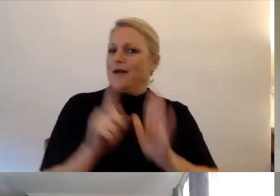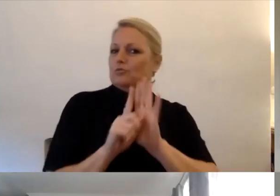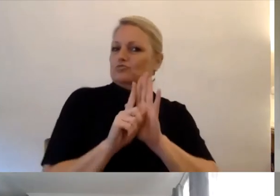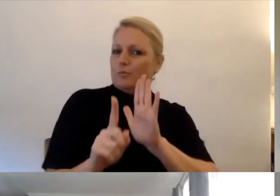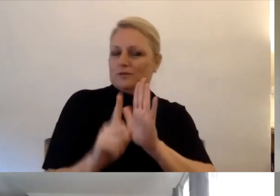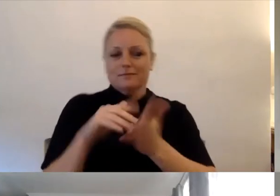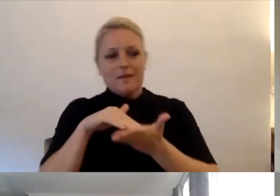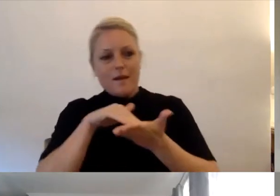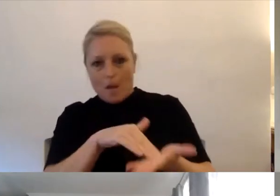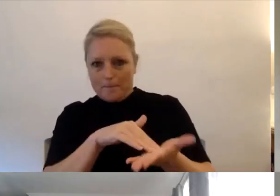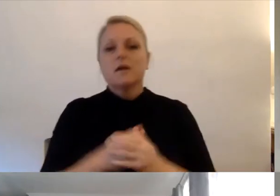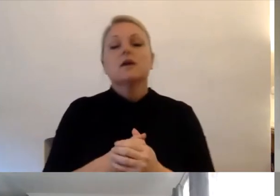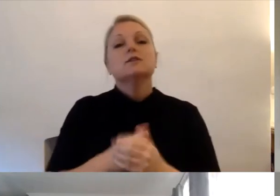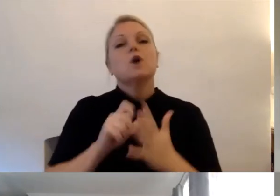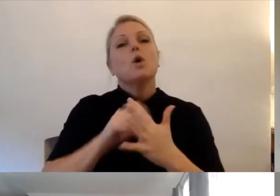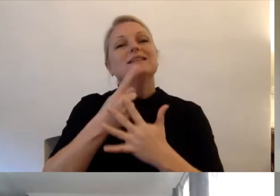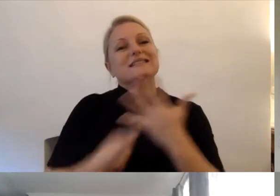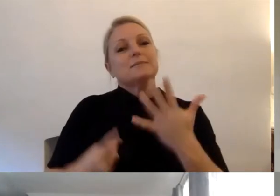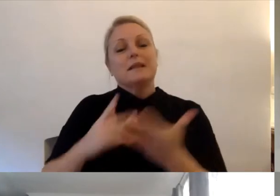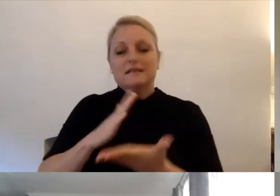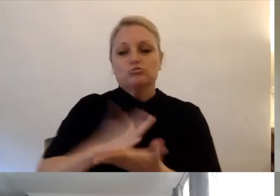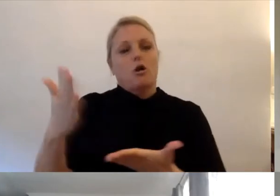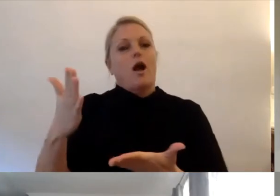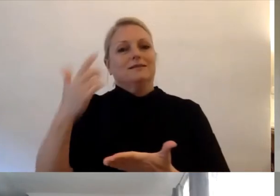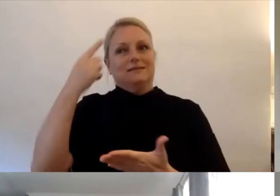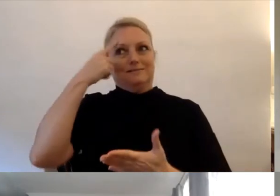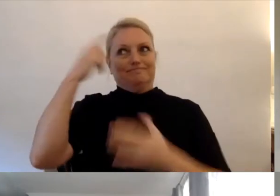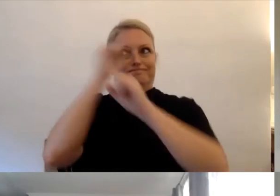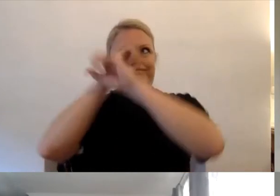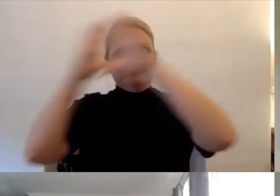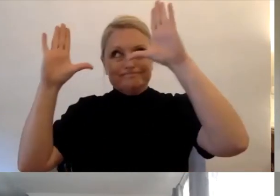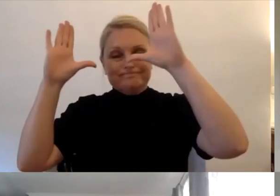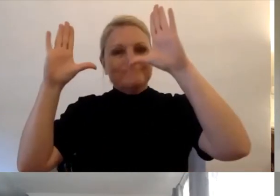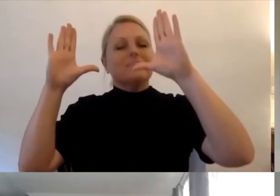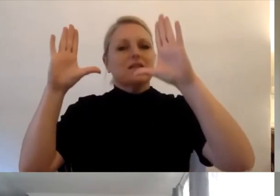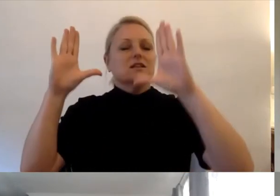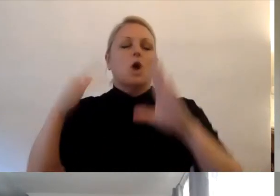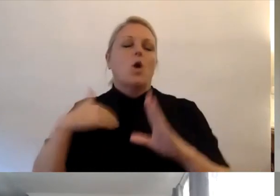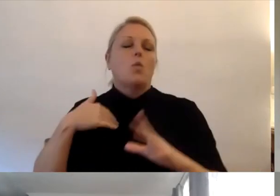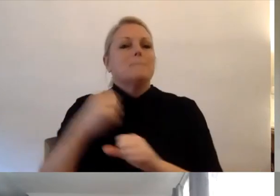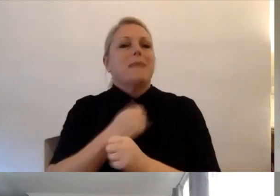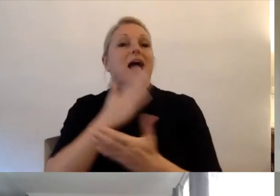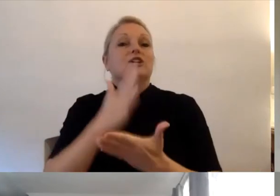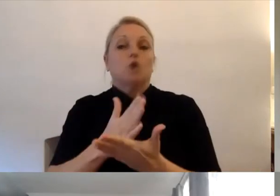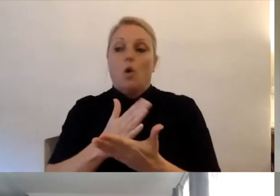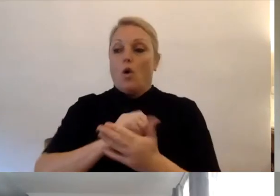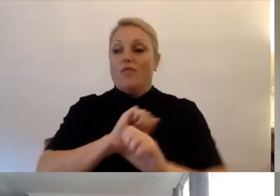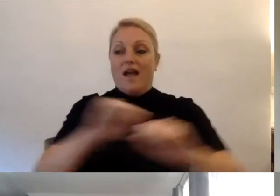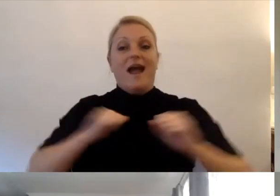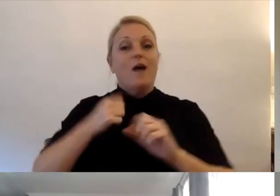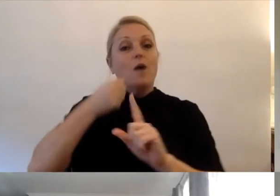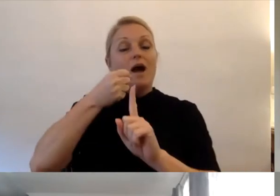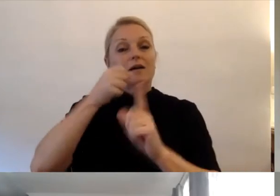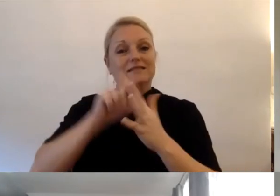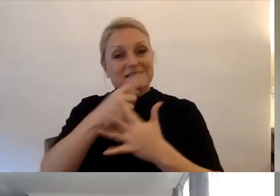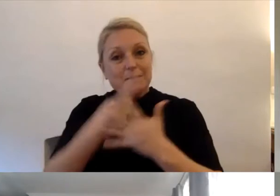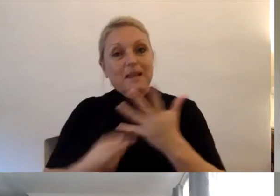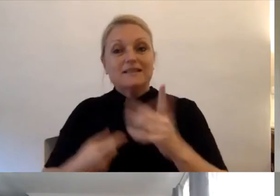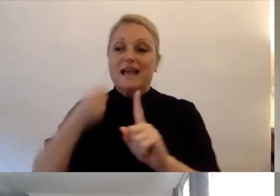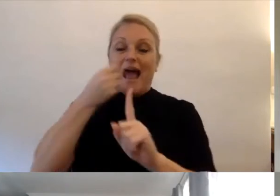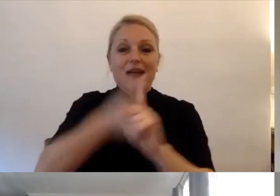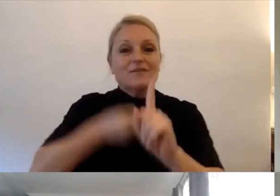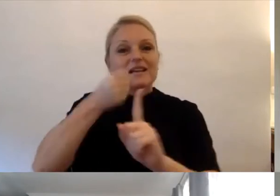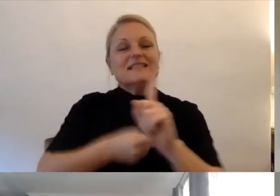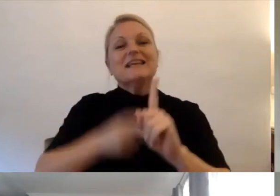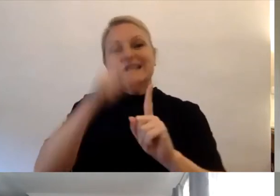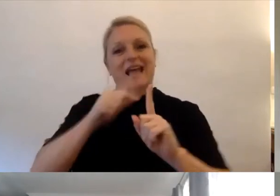rights frame. So DAXA is able to tailor our advocacy approach to help you resolve disability related issues and things that are